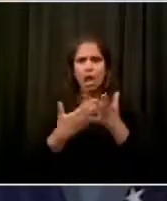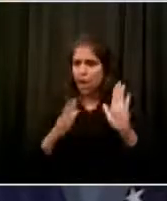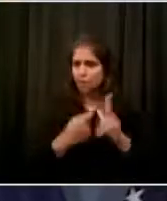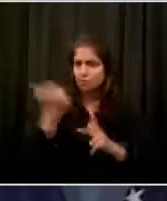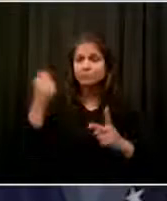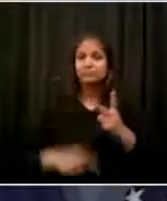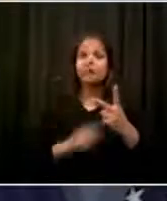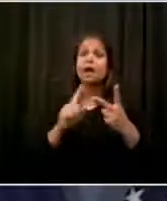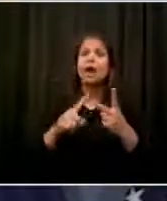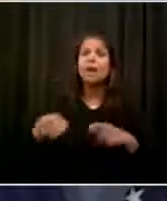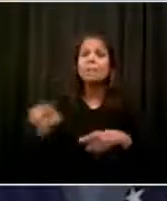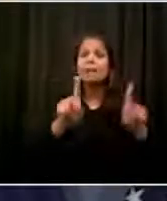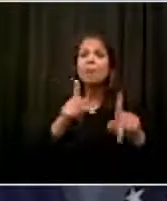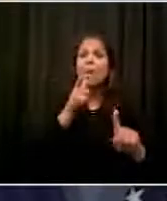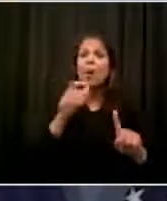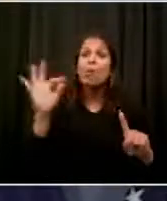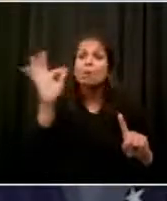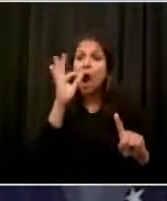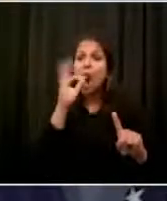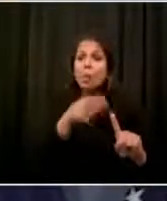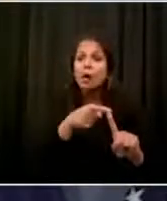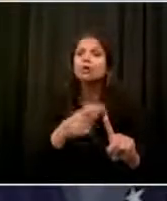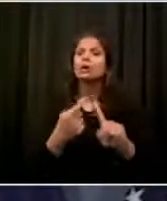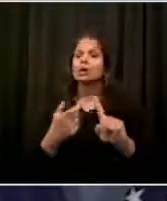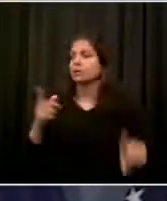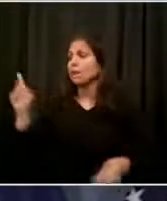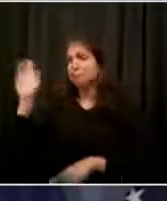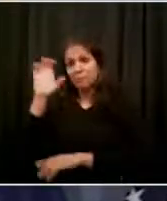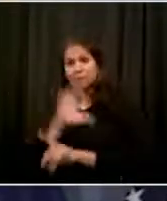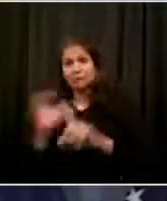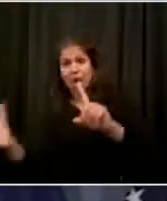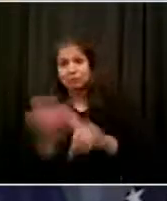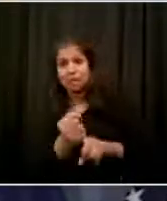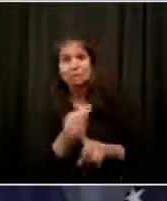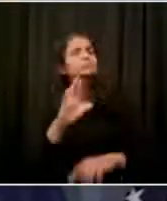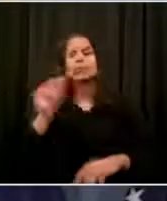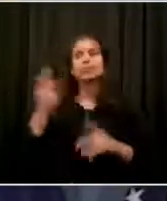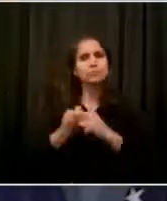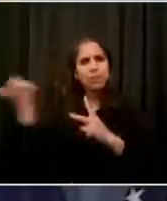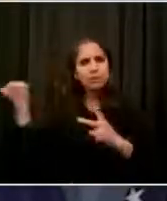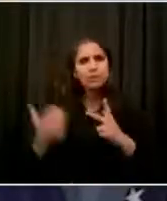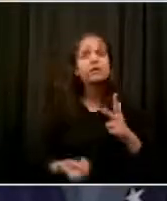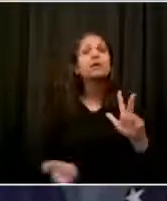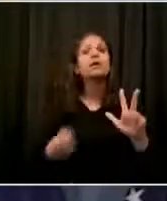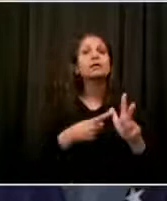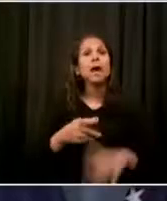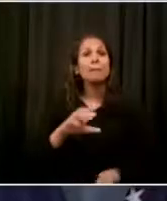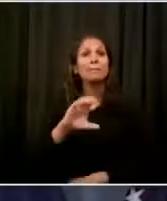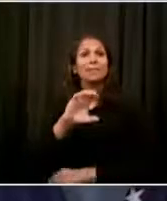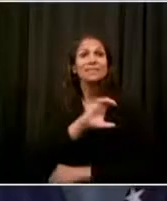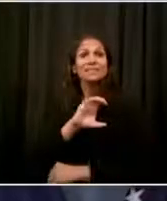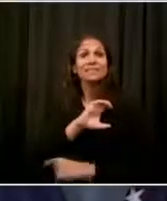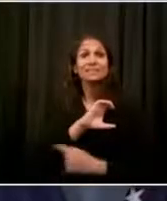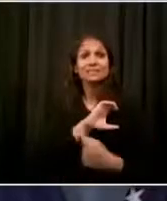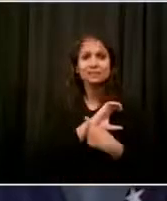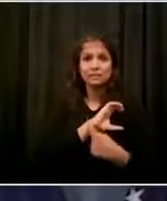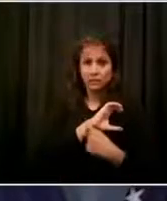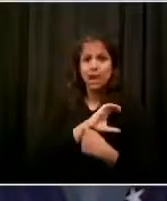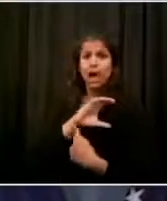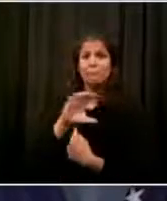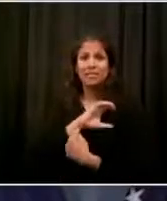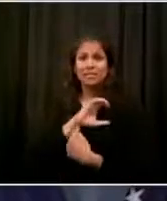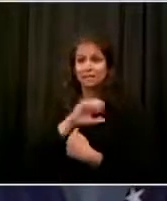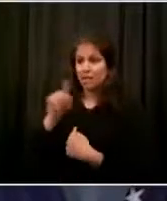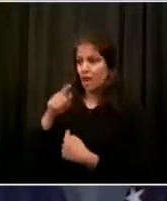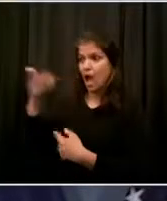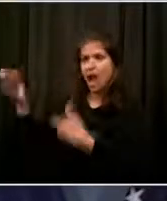of color, more and more women officers, more and more officers who are from the city of New York. We brought forward a whole new generation of leadership,